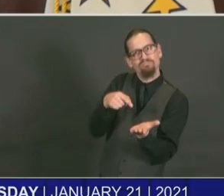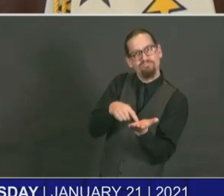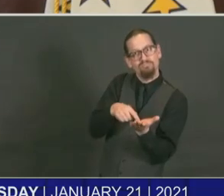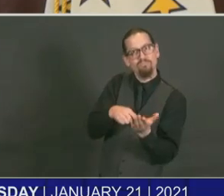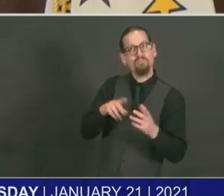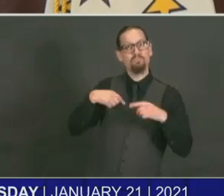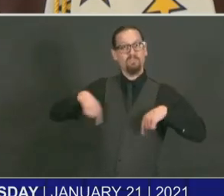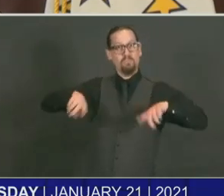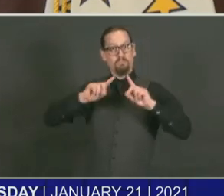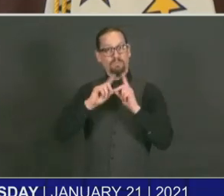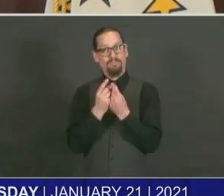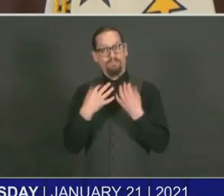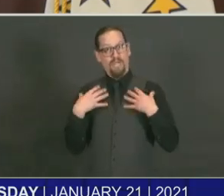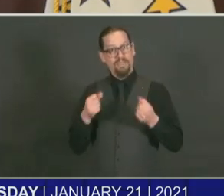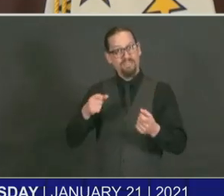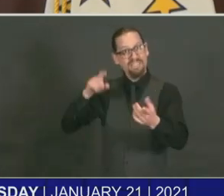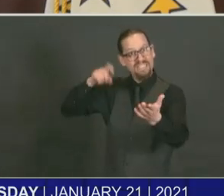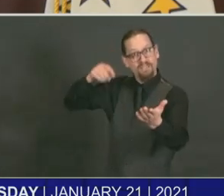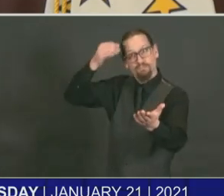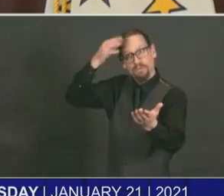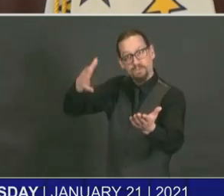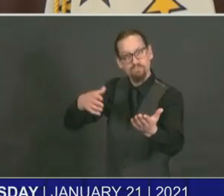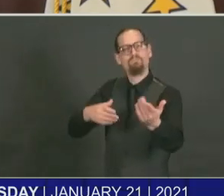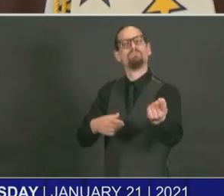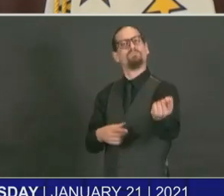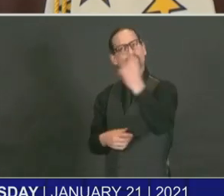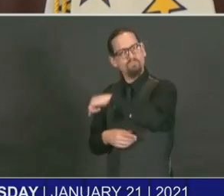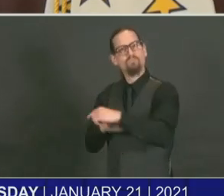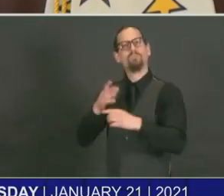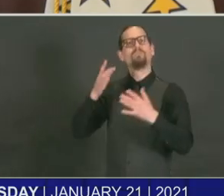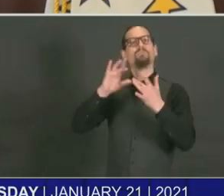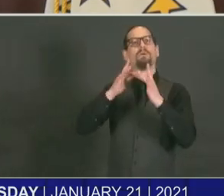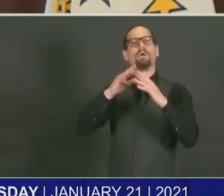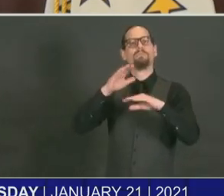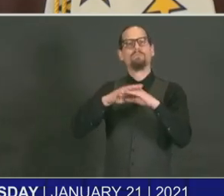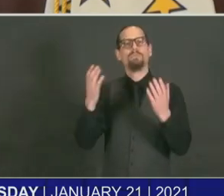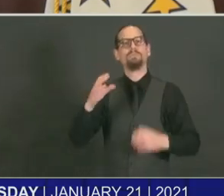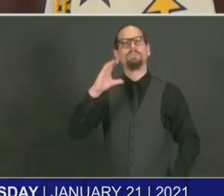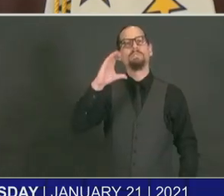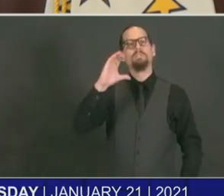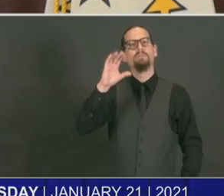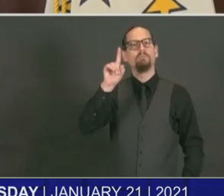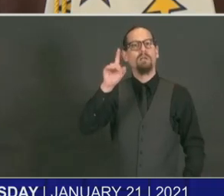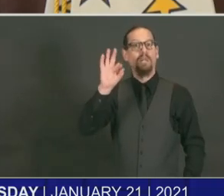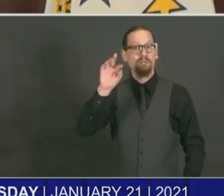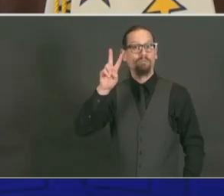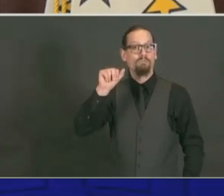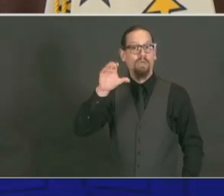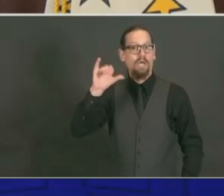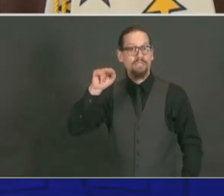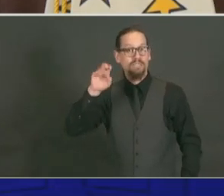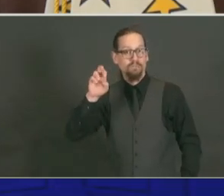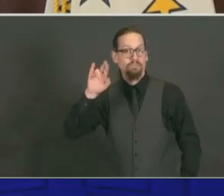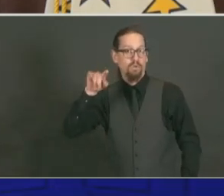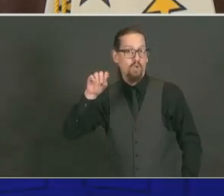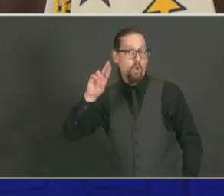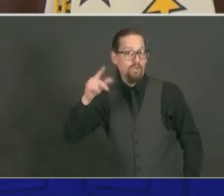as well as frequently asked questions, you can sign up for our weekly email update. As the director shared, you can do that by going to